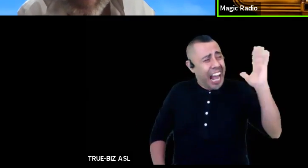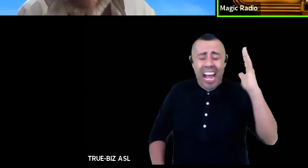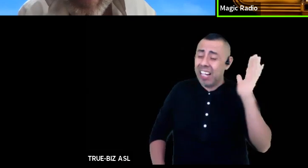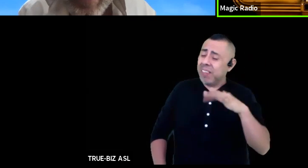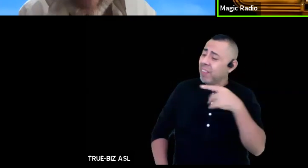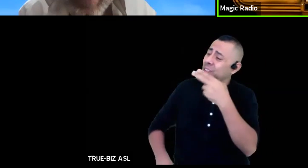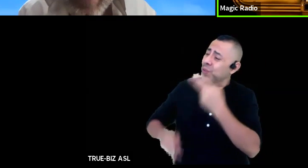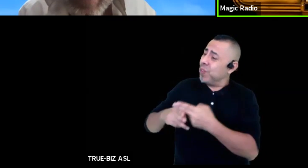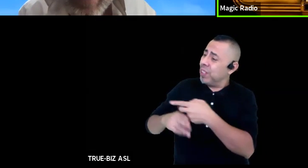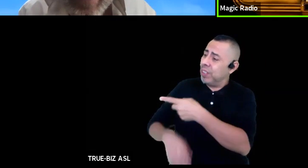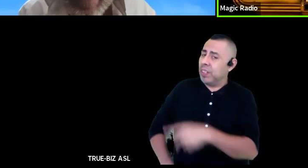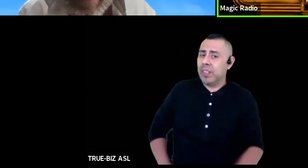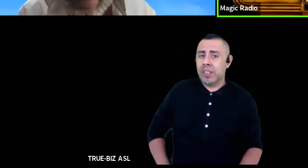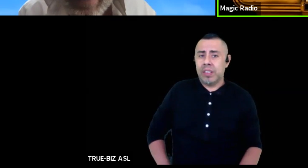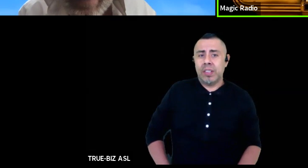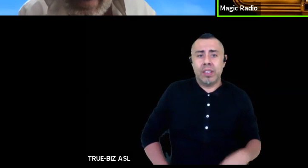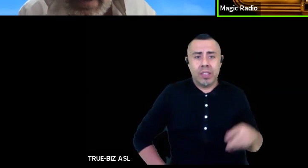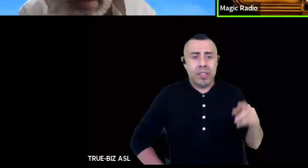Pierdo Andreevich